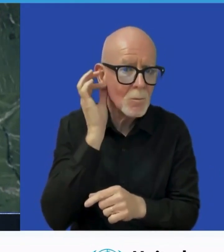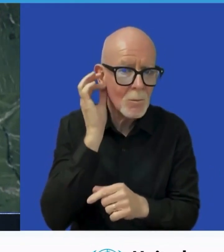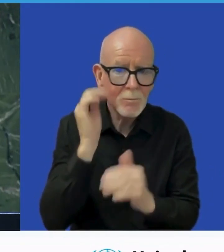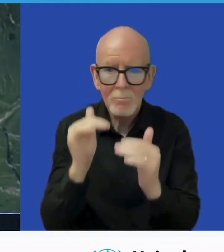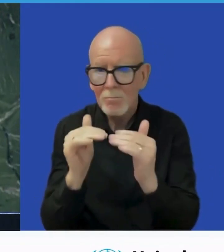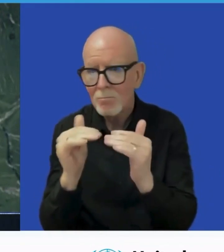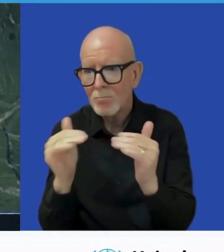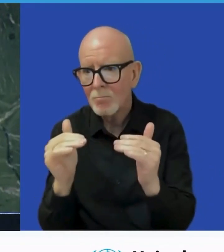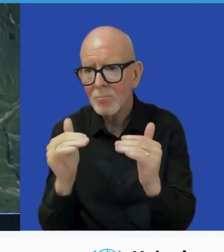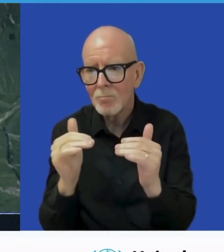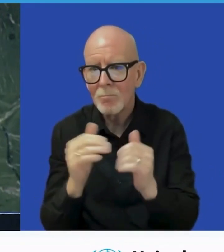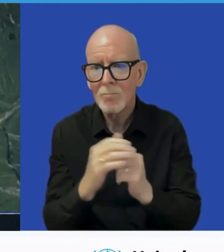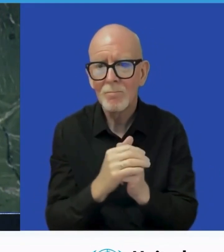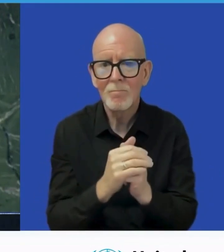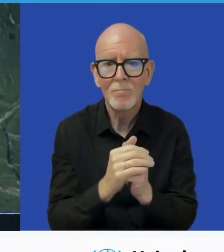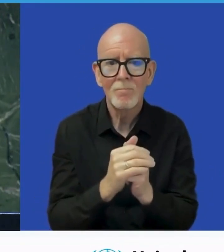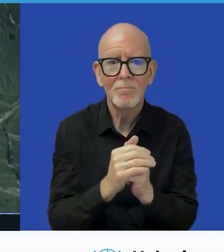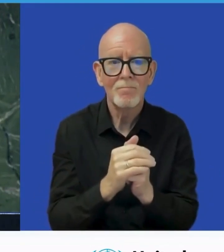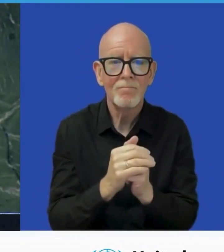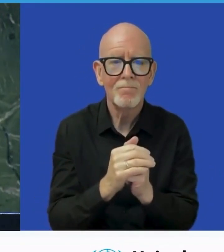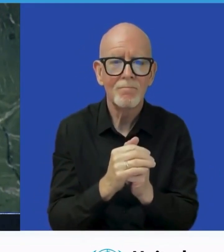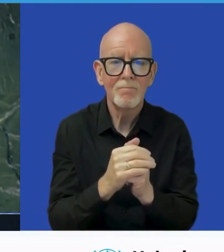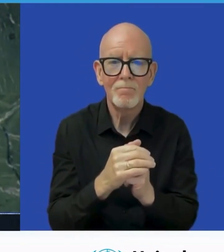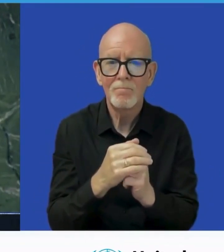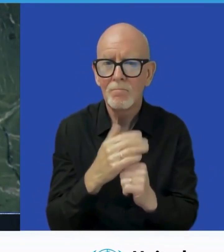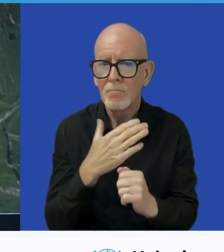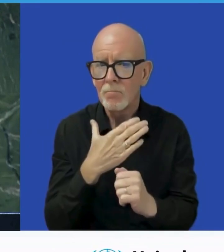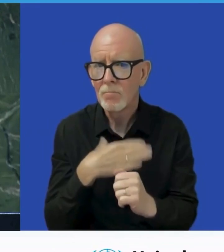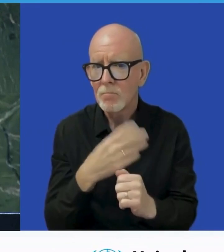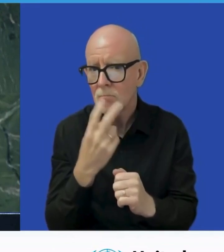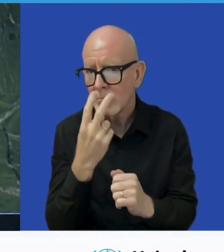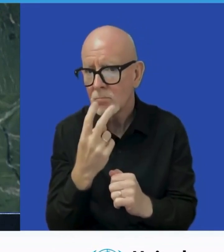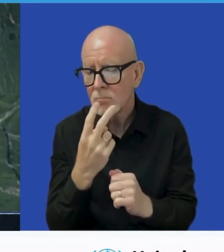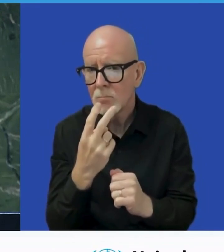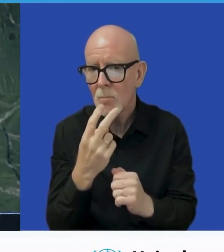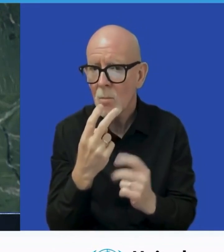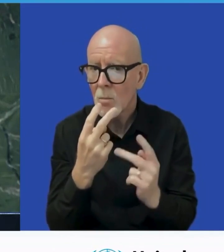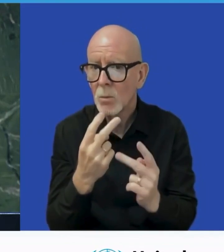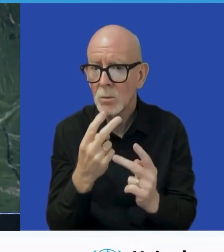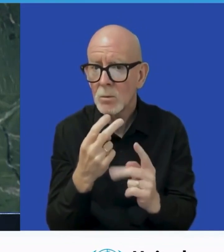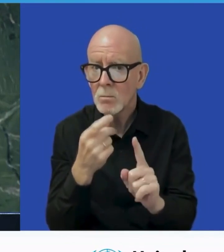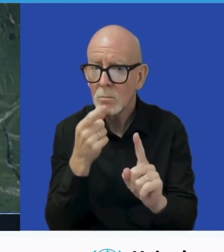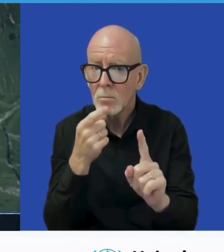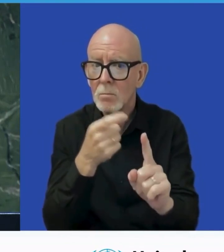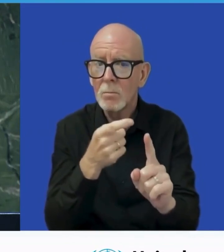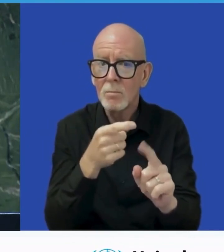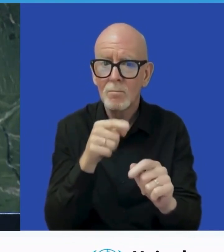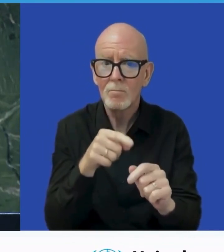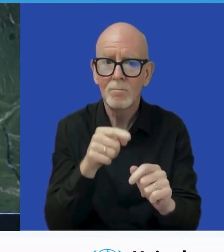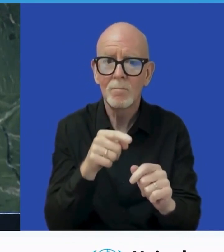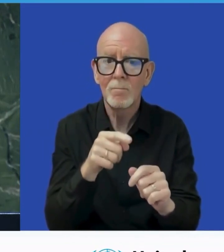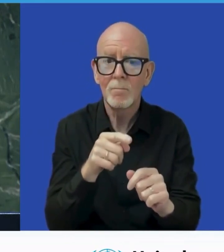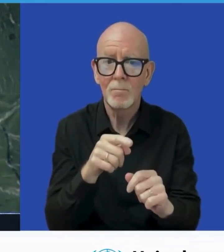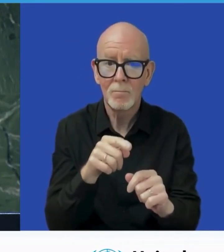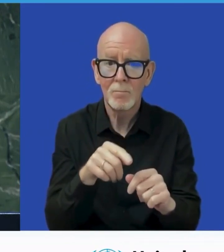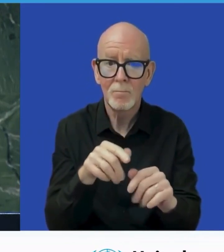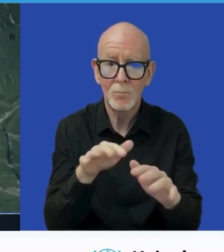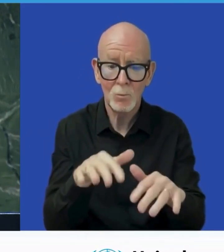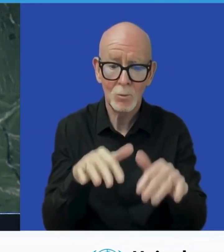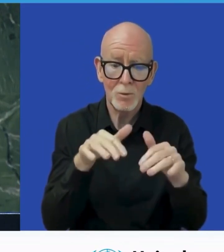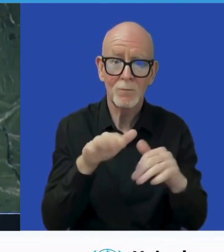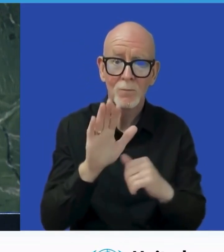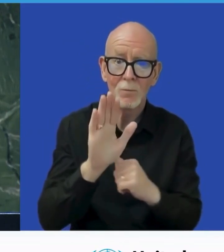it will be critical to translate the commitments made here into